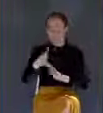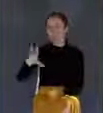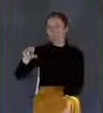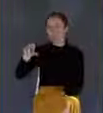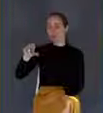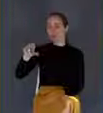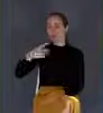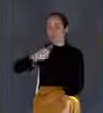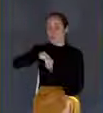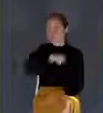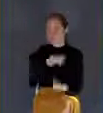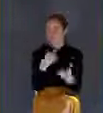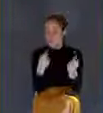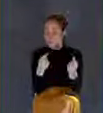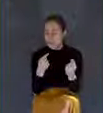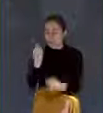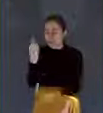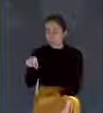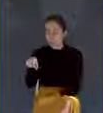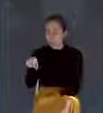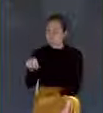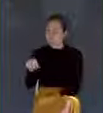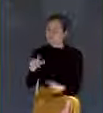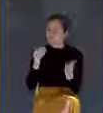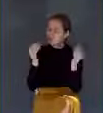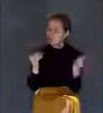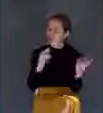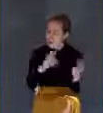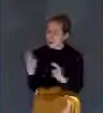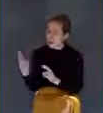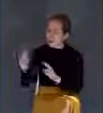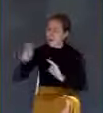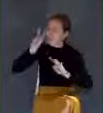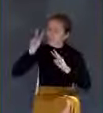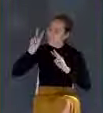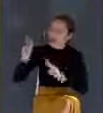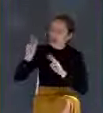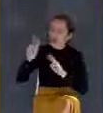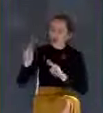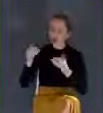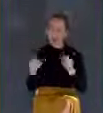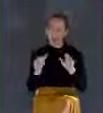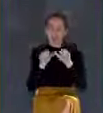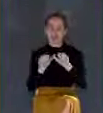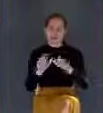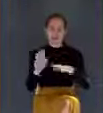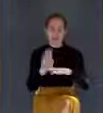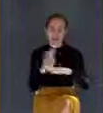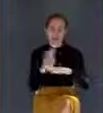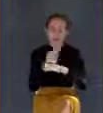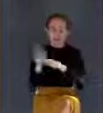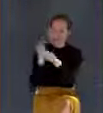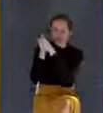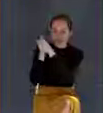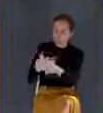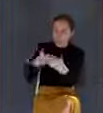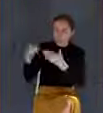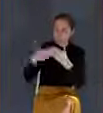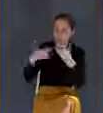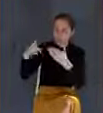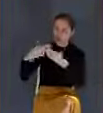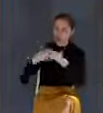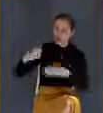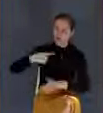We're to watch. Be busy doing what you've given us to do, fulfilling our God-given responsibilities,